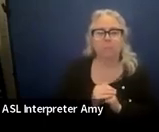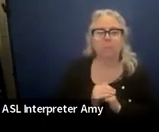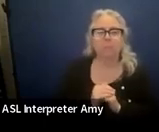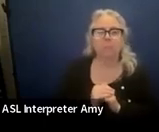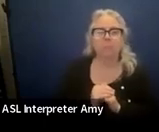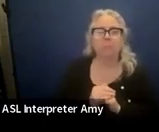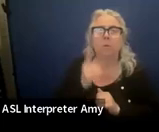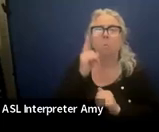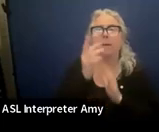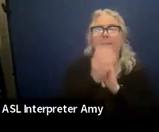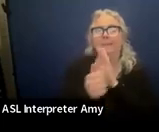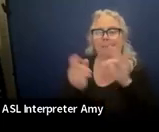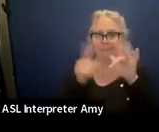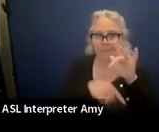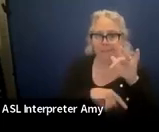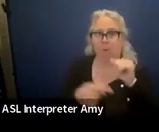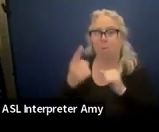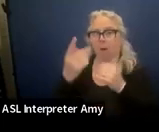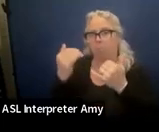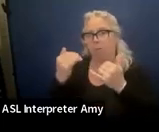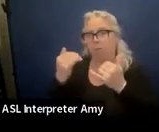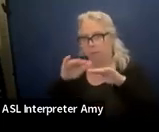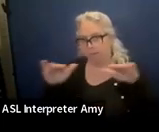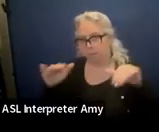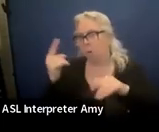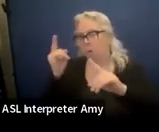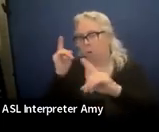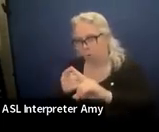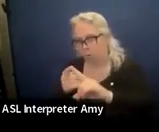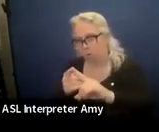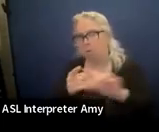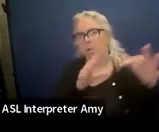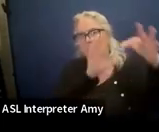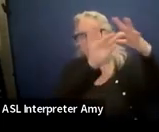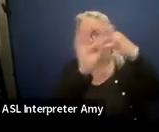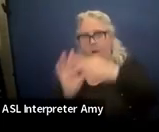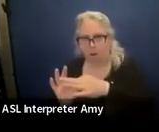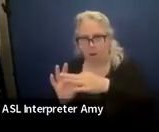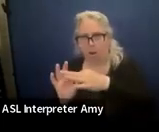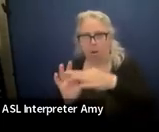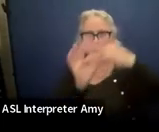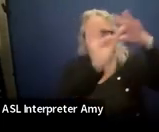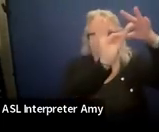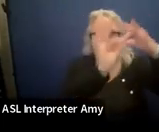One skill gap, one present level, one goal. It aligns both ways.